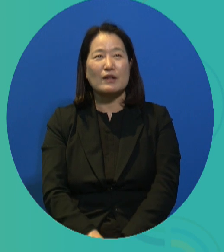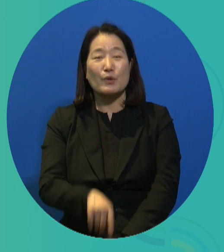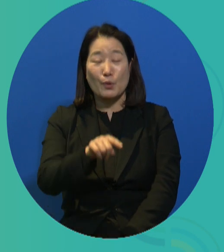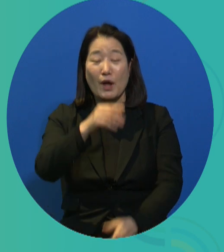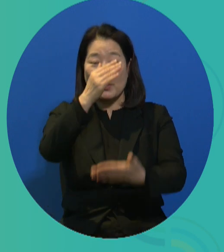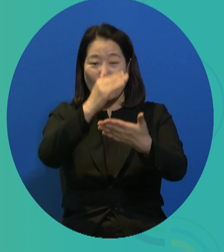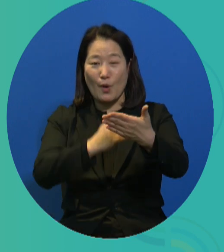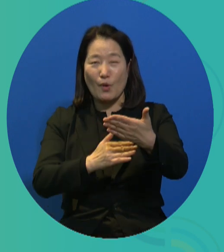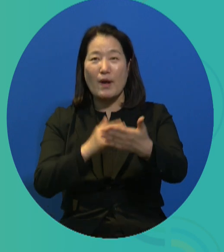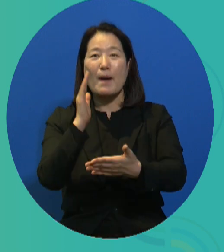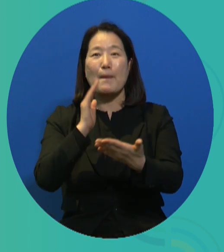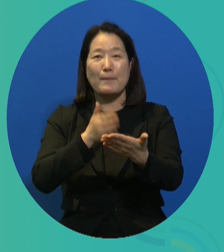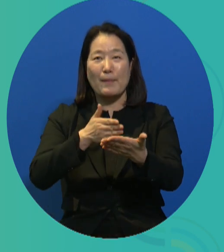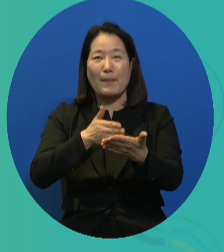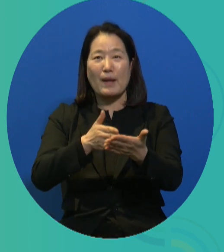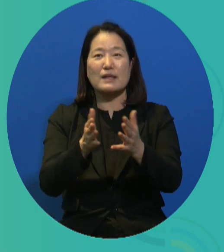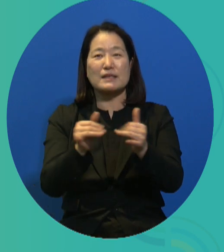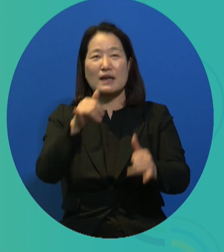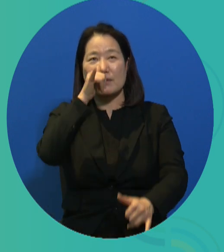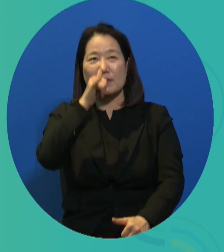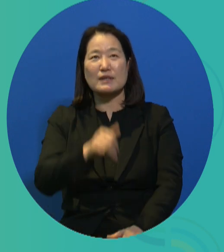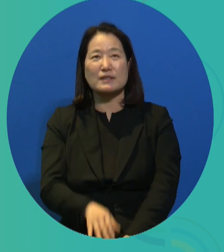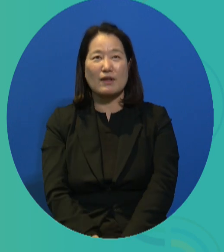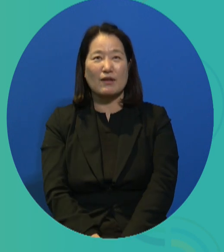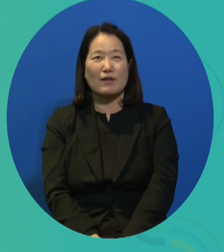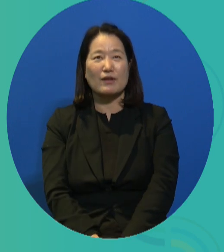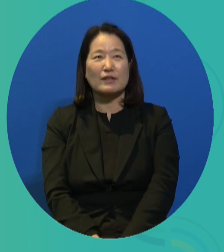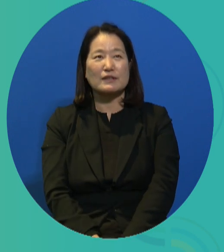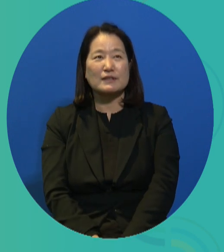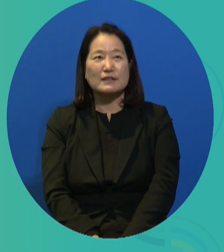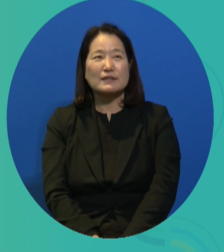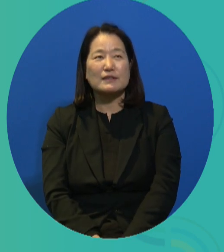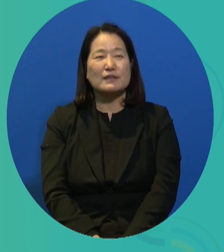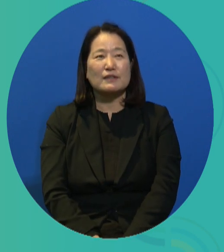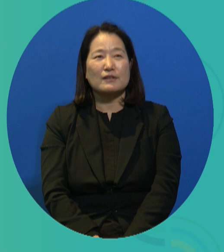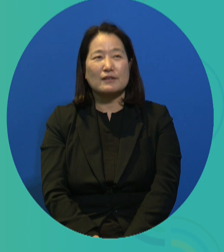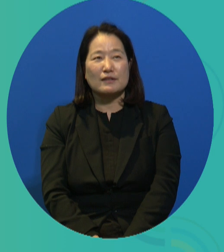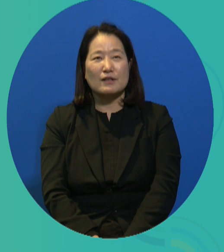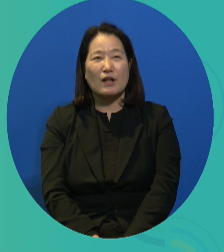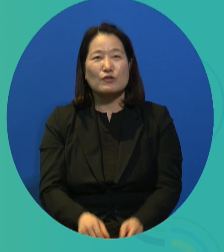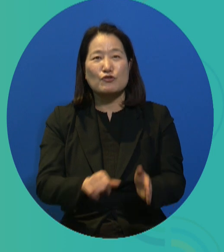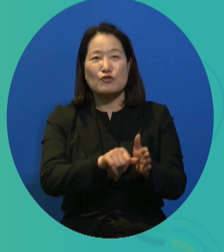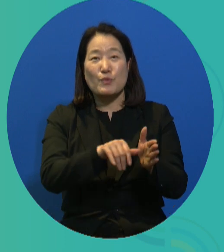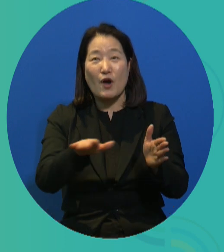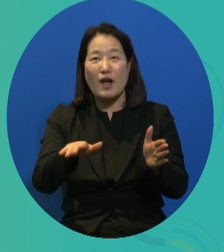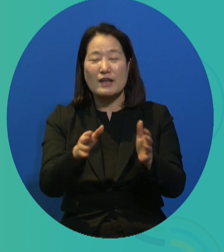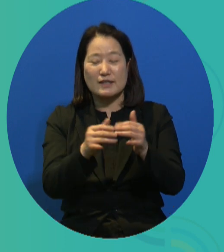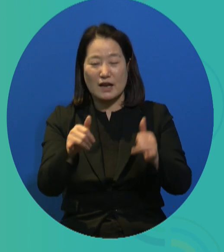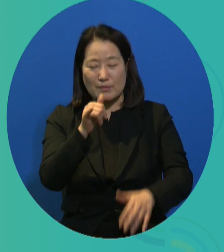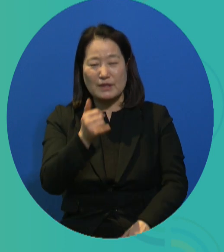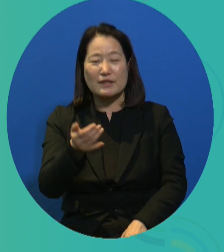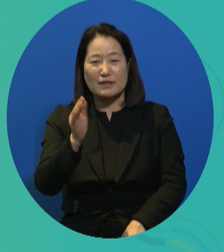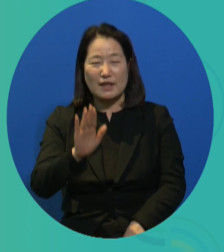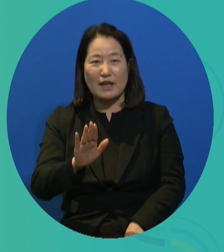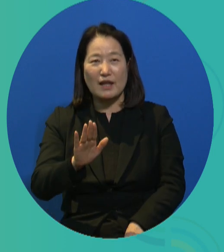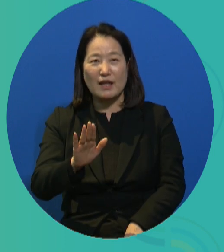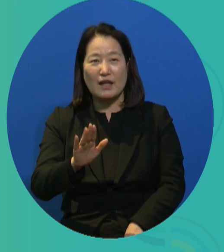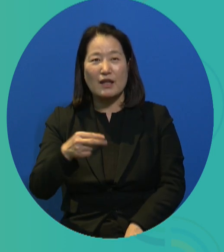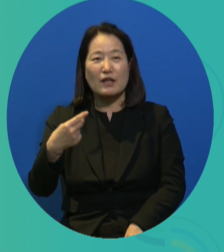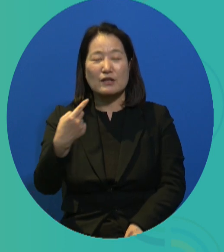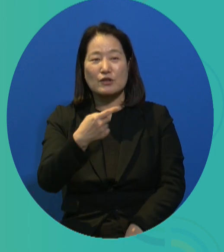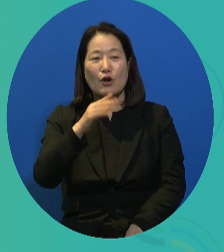first promoted by Ulrich Beck, the German sociologist, who became known in Korea as well for his discussions on risk